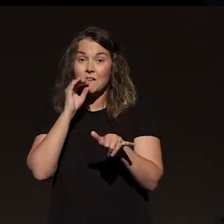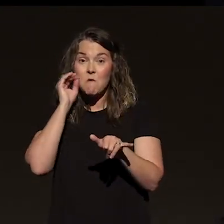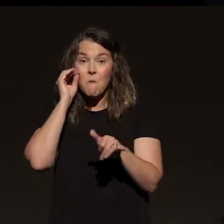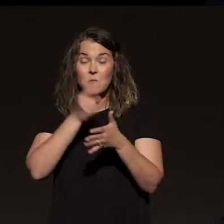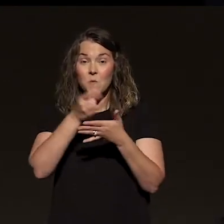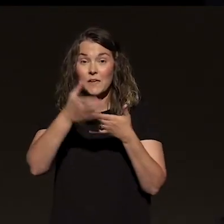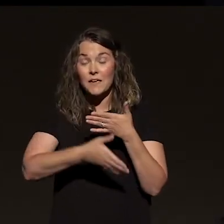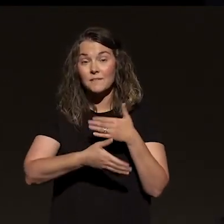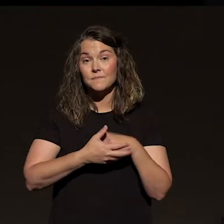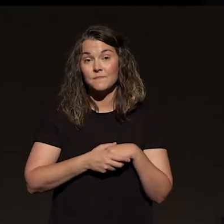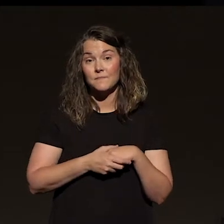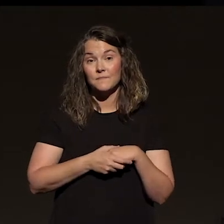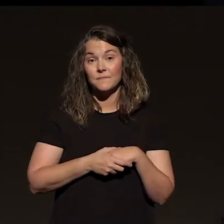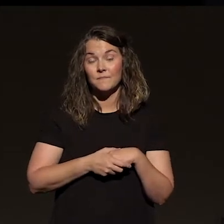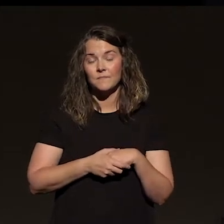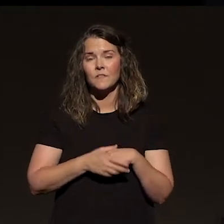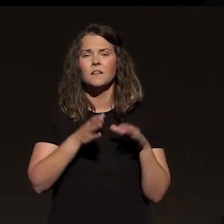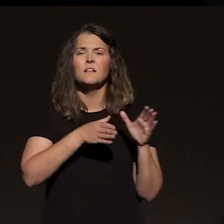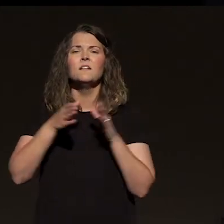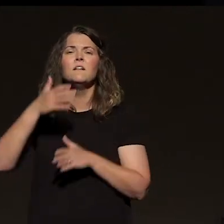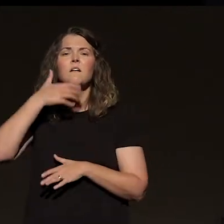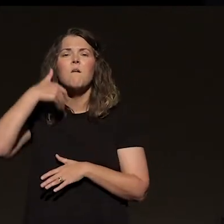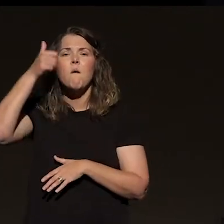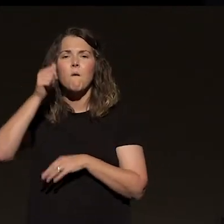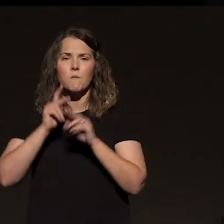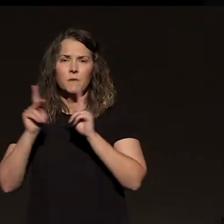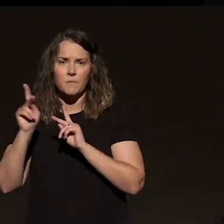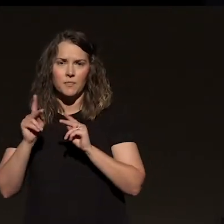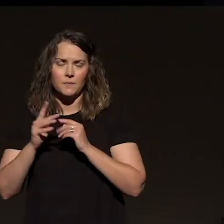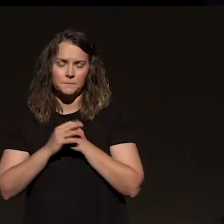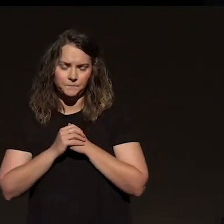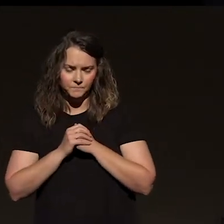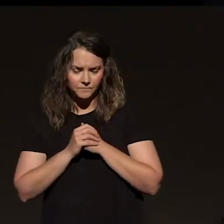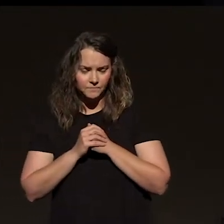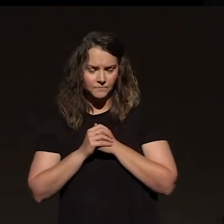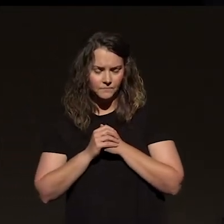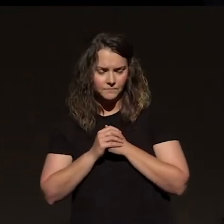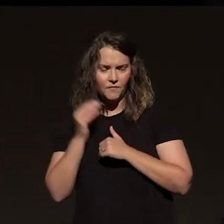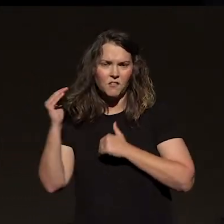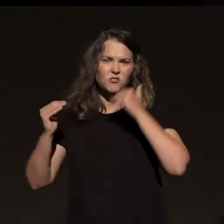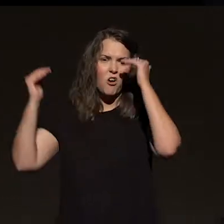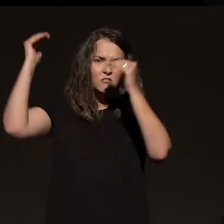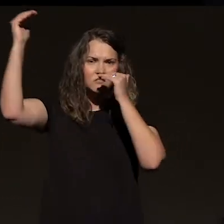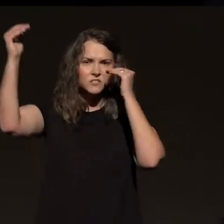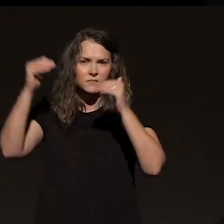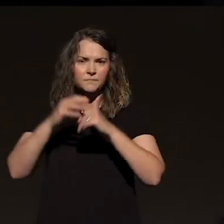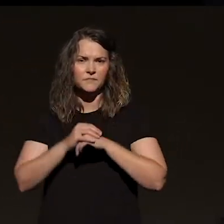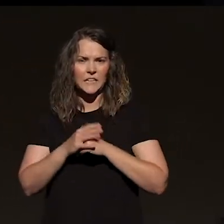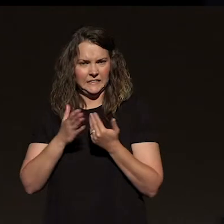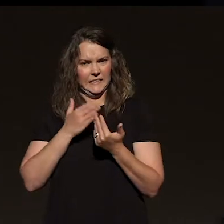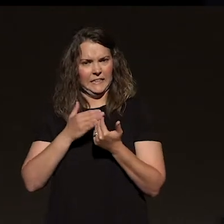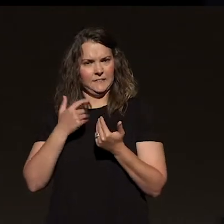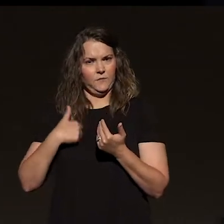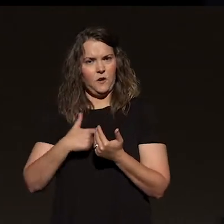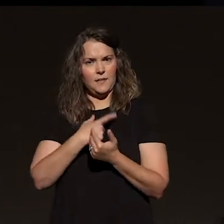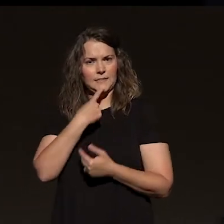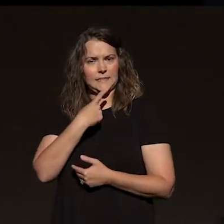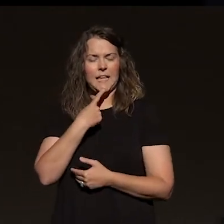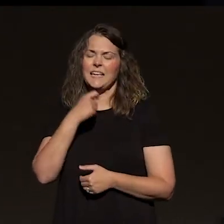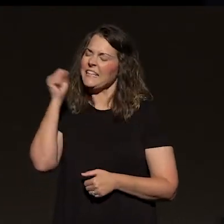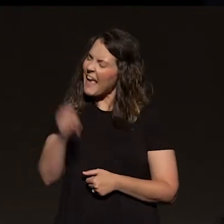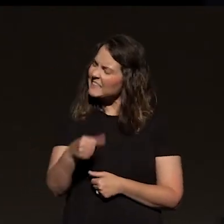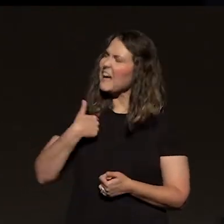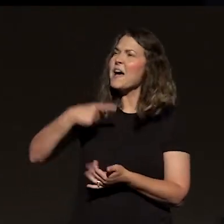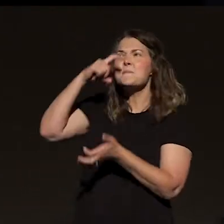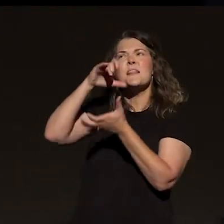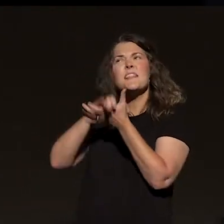Can I talk to some grown folks, man? All the grown people watching right now, wherever you are. Listen, it's easy for us to say, oh, yes, I believe